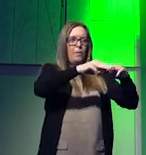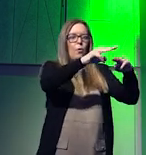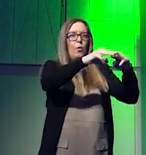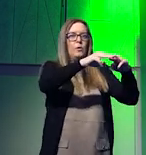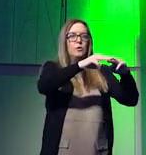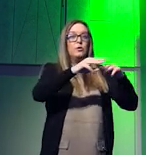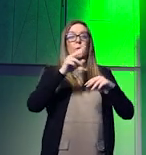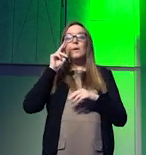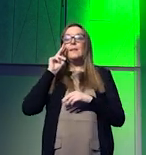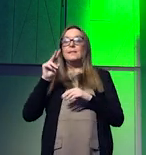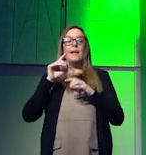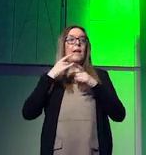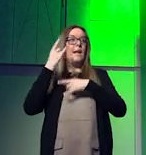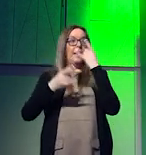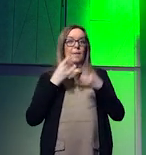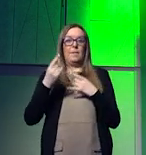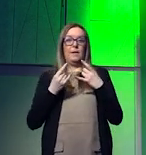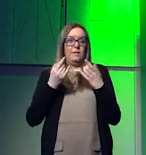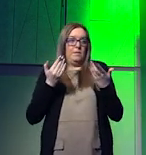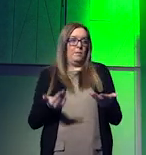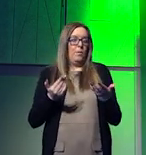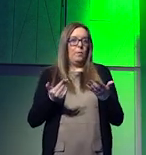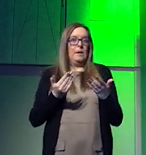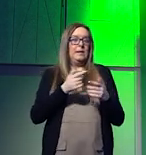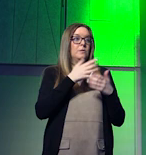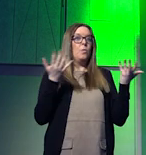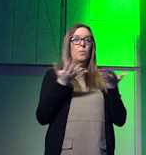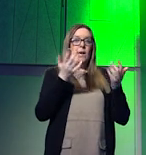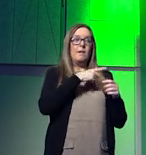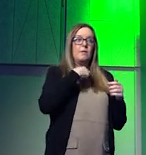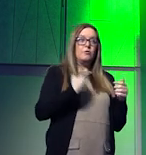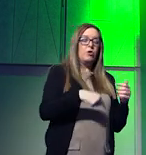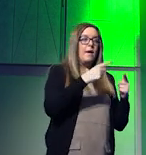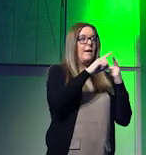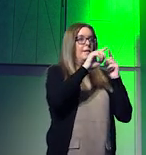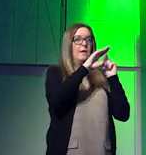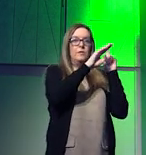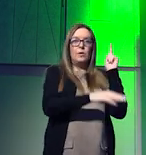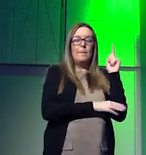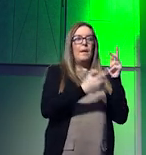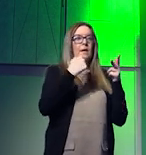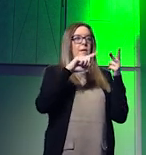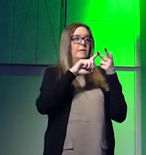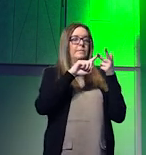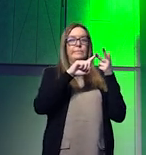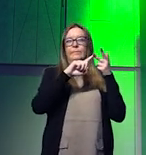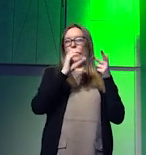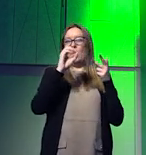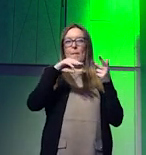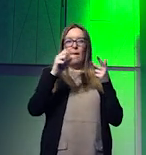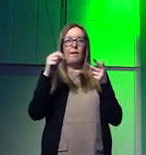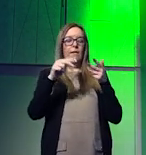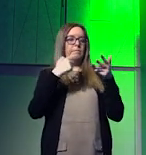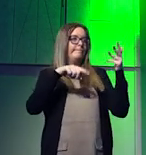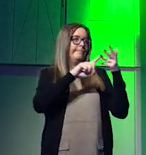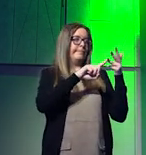we see them happening right this moment in china in dubai in the uae in places like oman in the